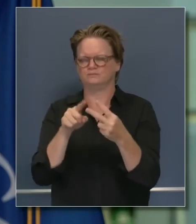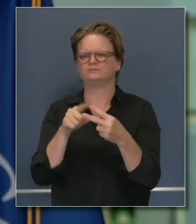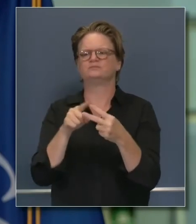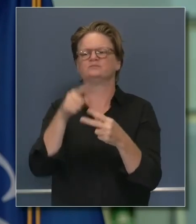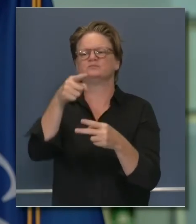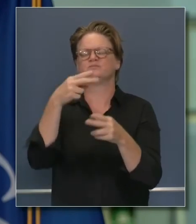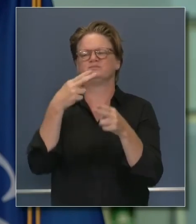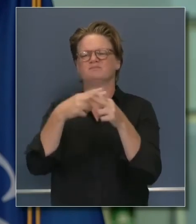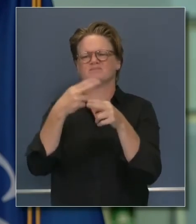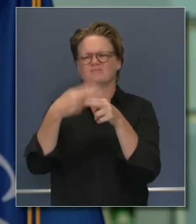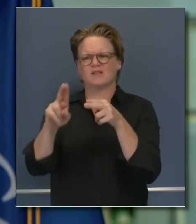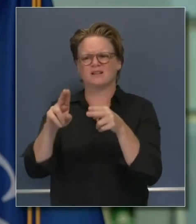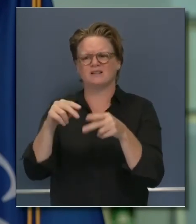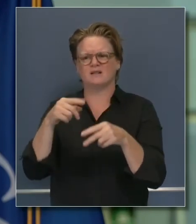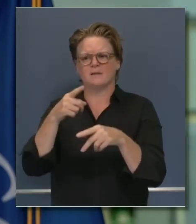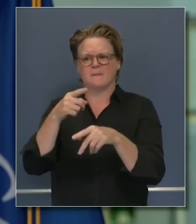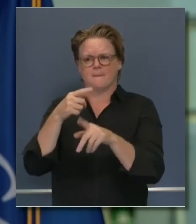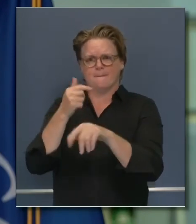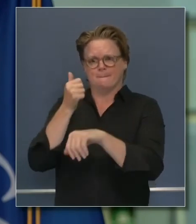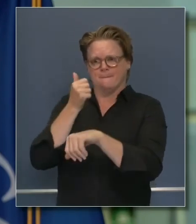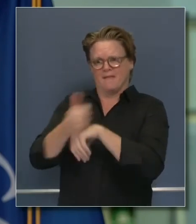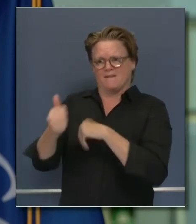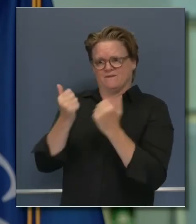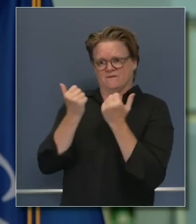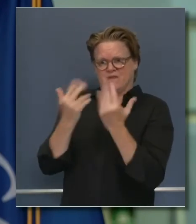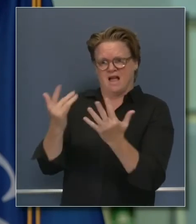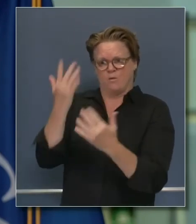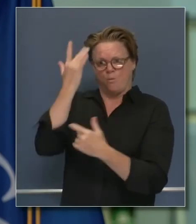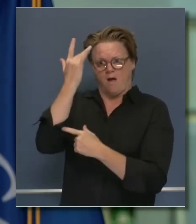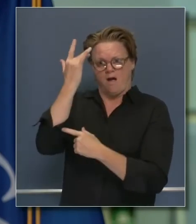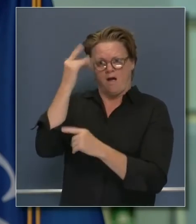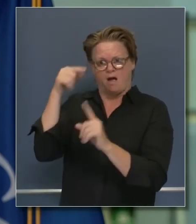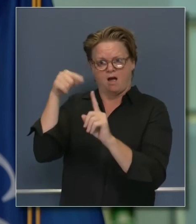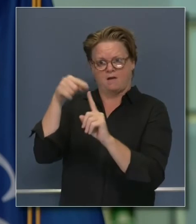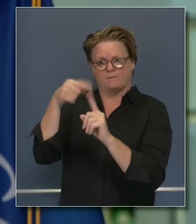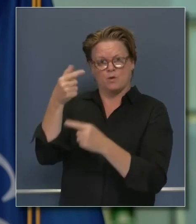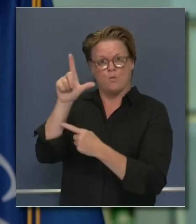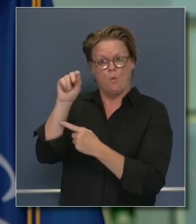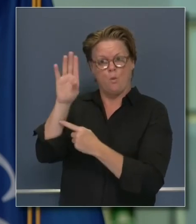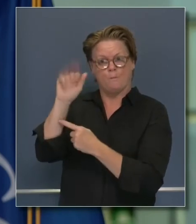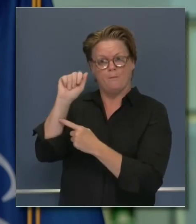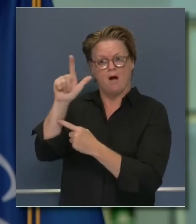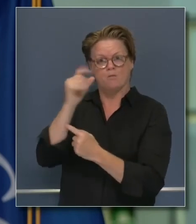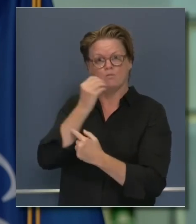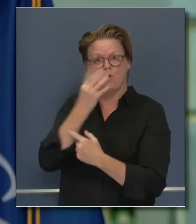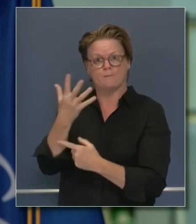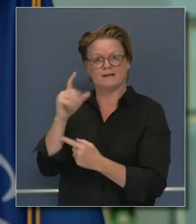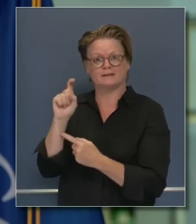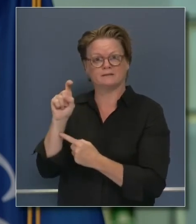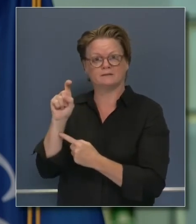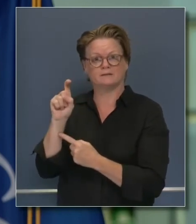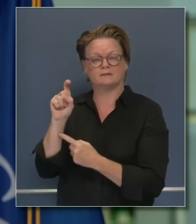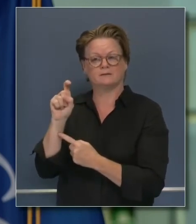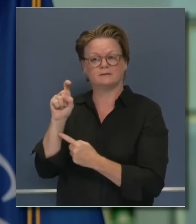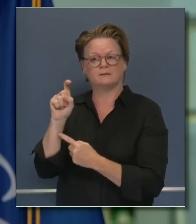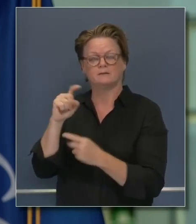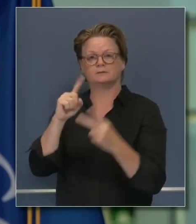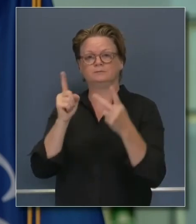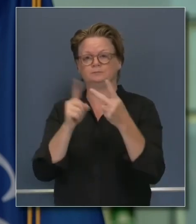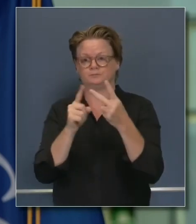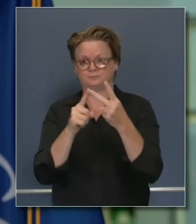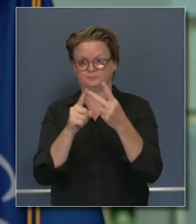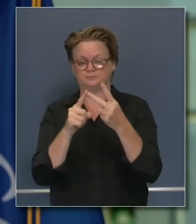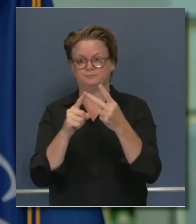indeed blame this current fire siege on global warming? And then two, I think it was a natural disaster half the country